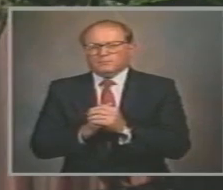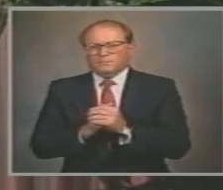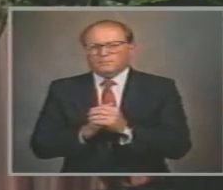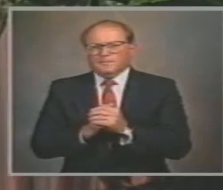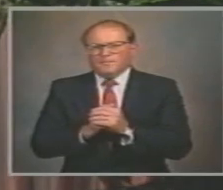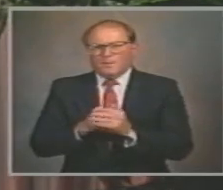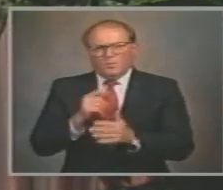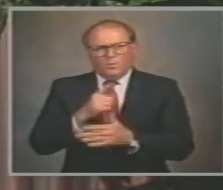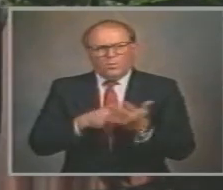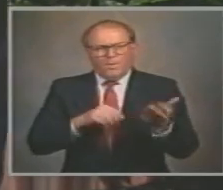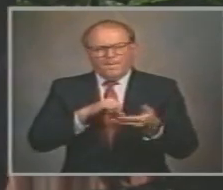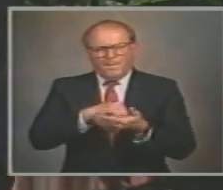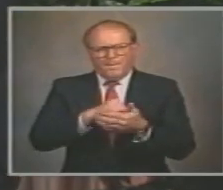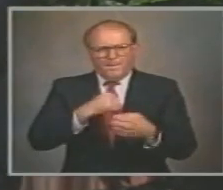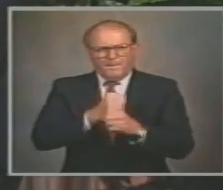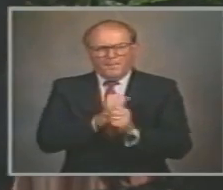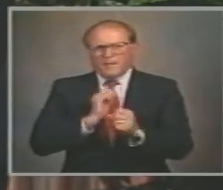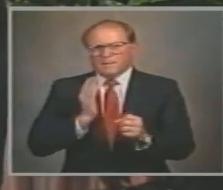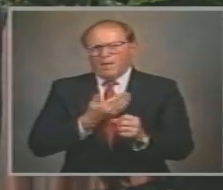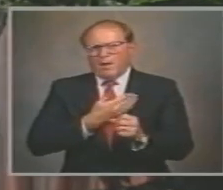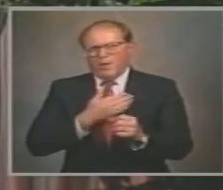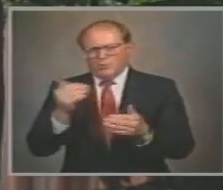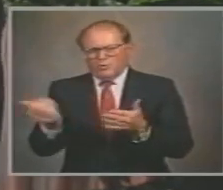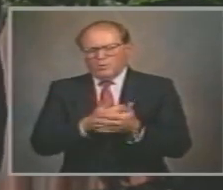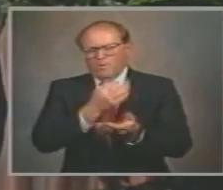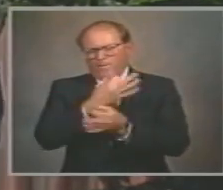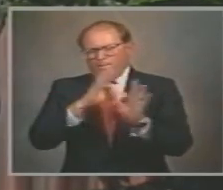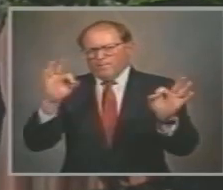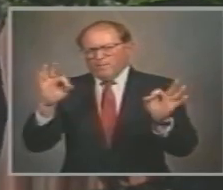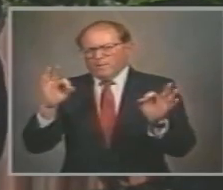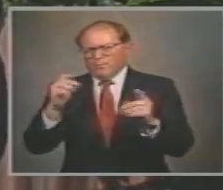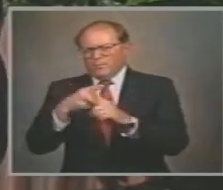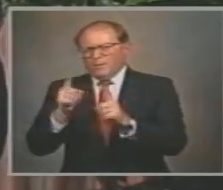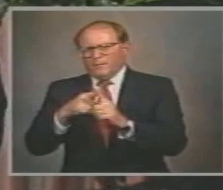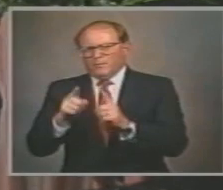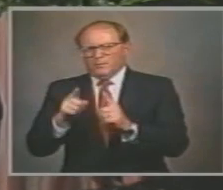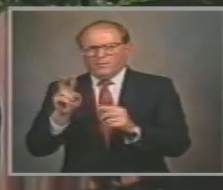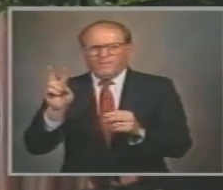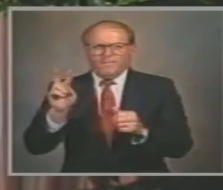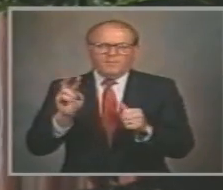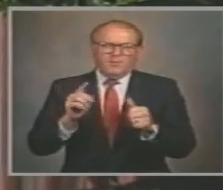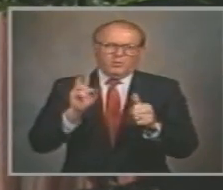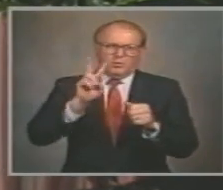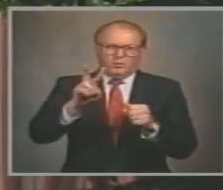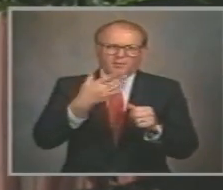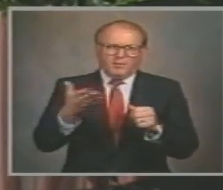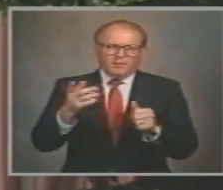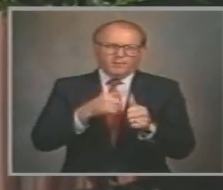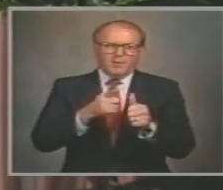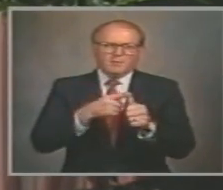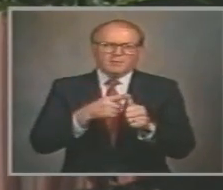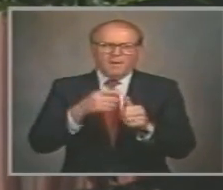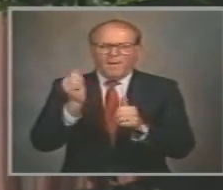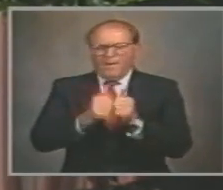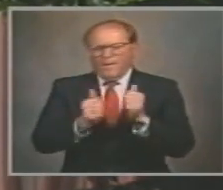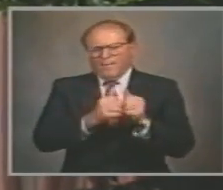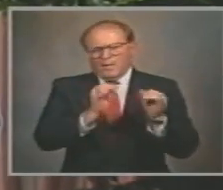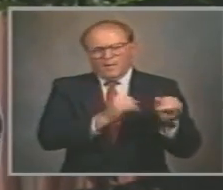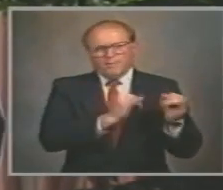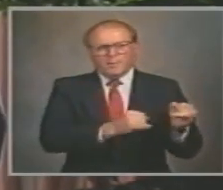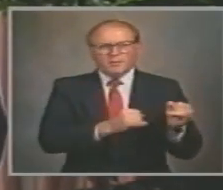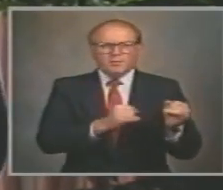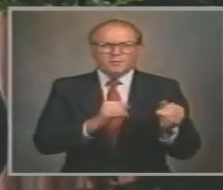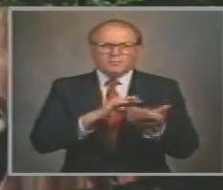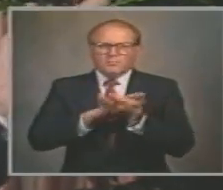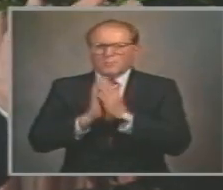What makes the New Freedom Different is Its insistence On two things One Every individual's rights To be